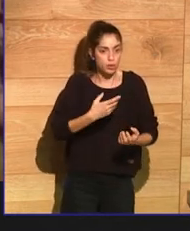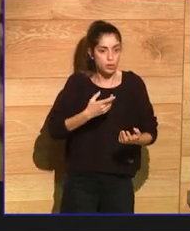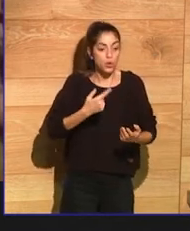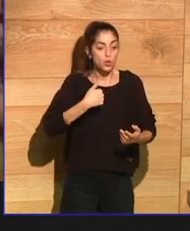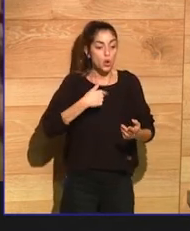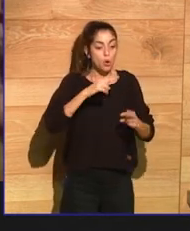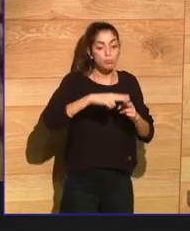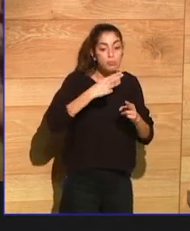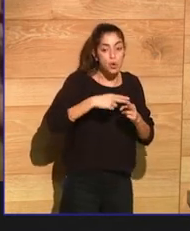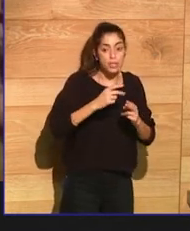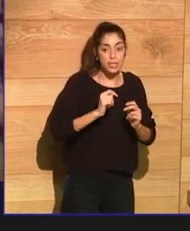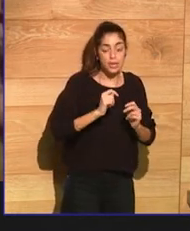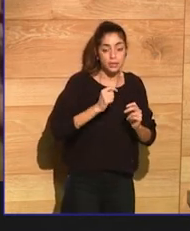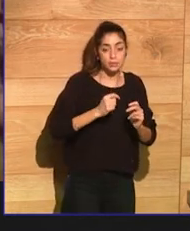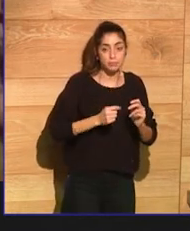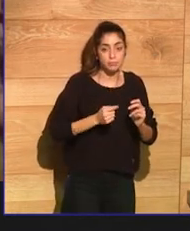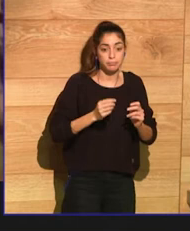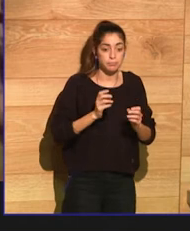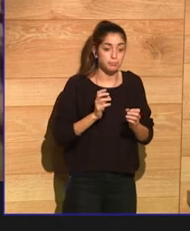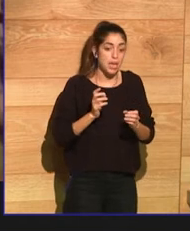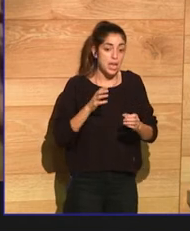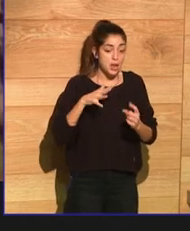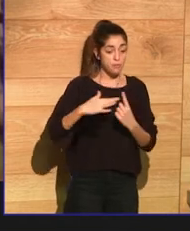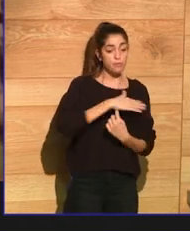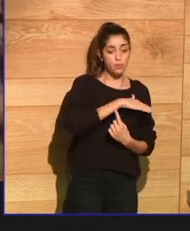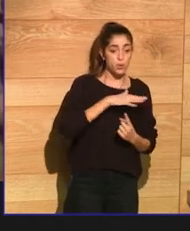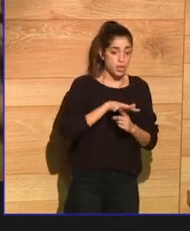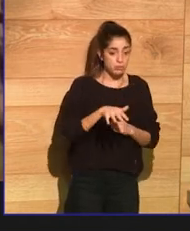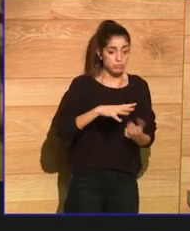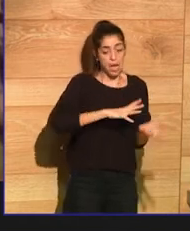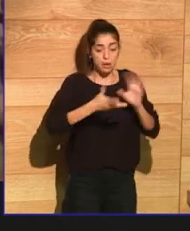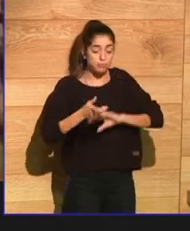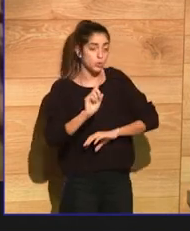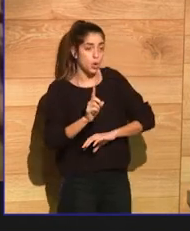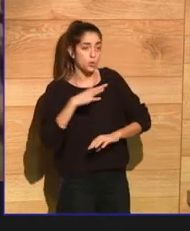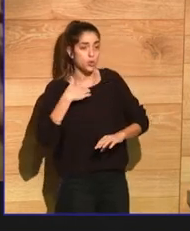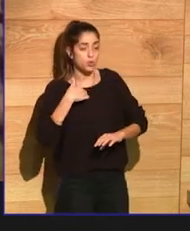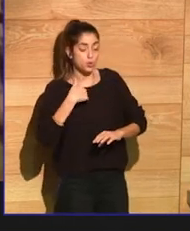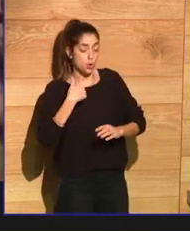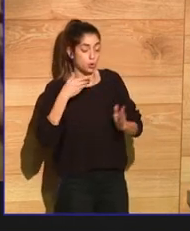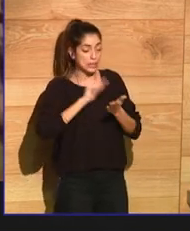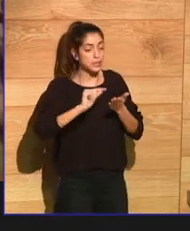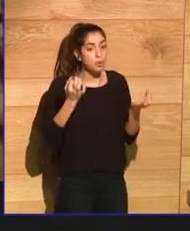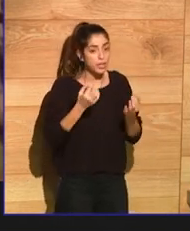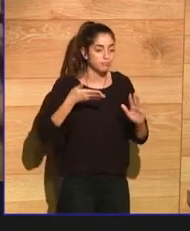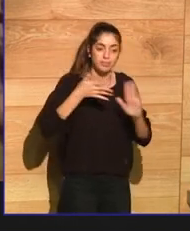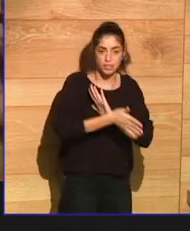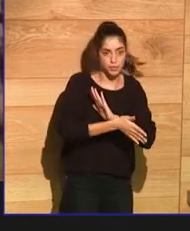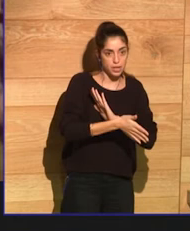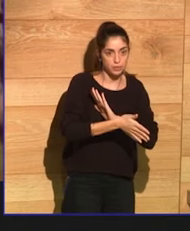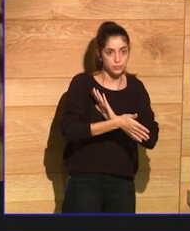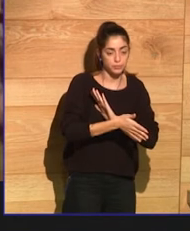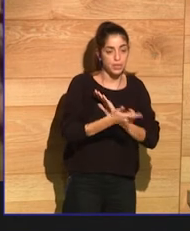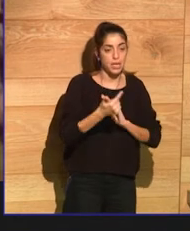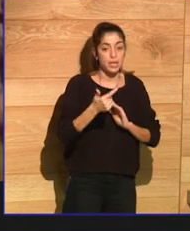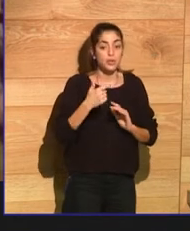dictating its meaning. And so people feel that they can sort of trust me to honor their